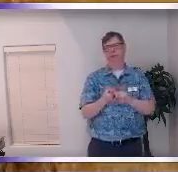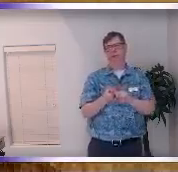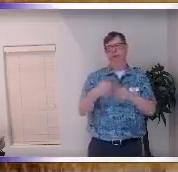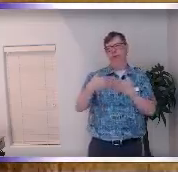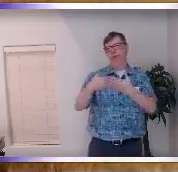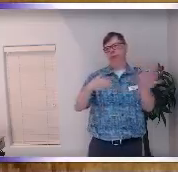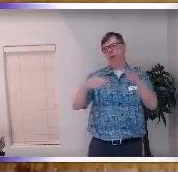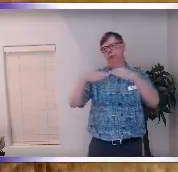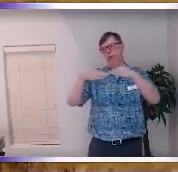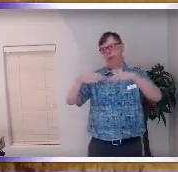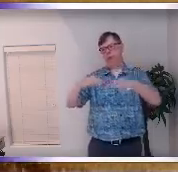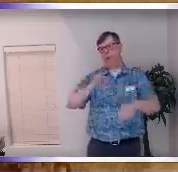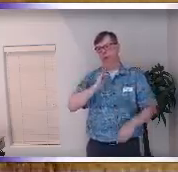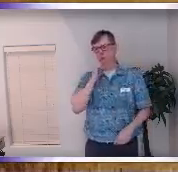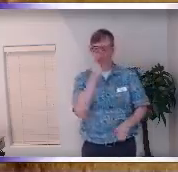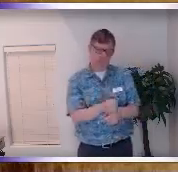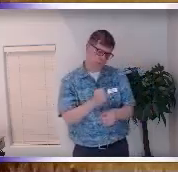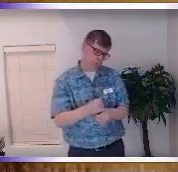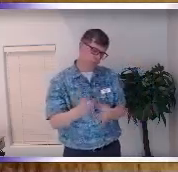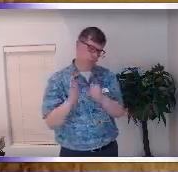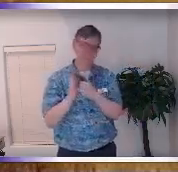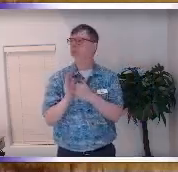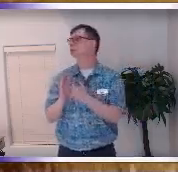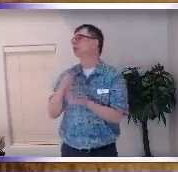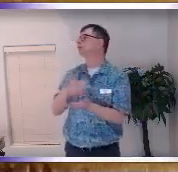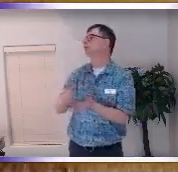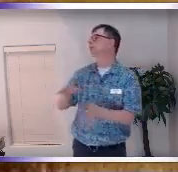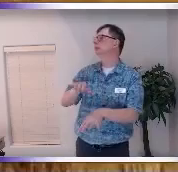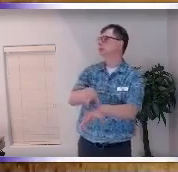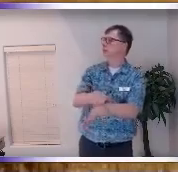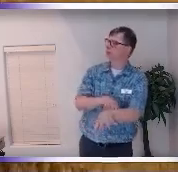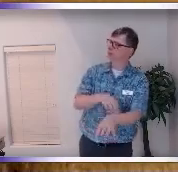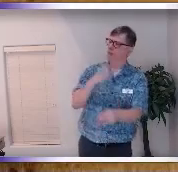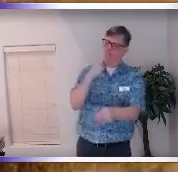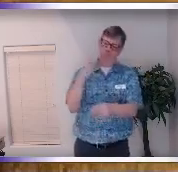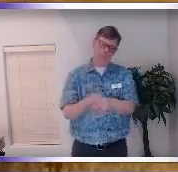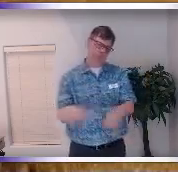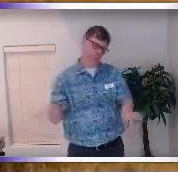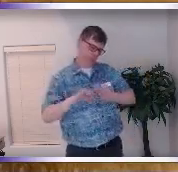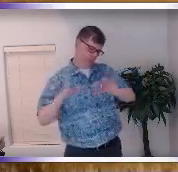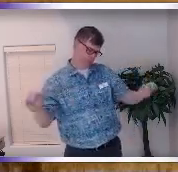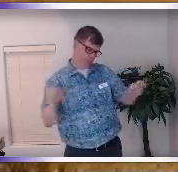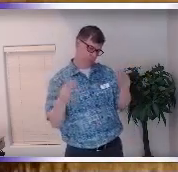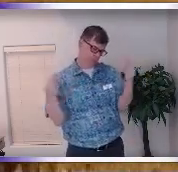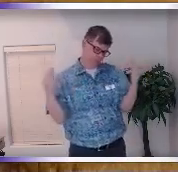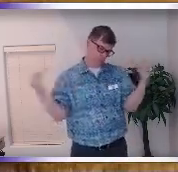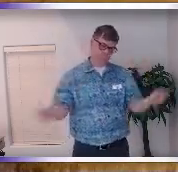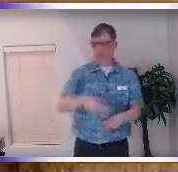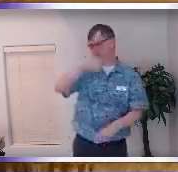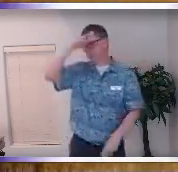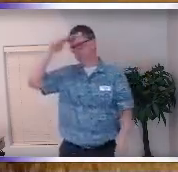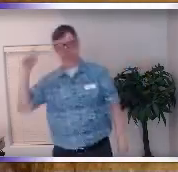we're all doing the best that we can when we're doing it and if somebody gently enough comes along that has owned their stuff and recognizes